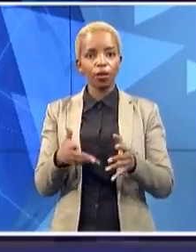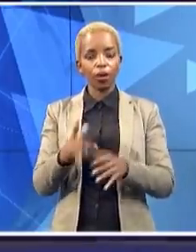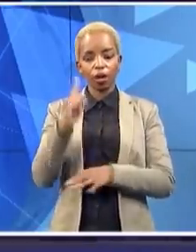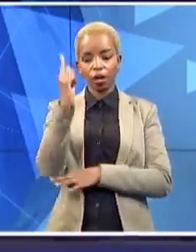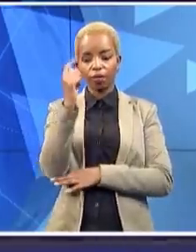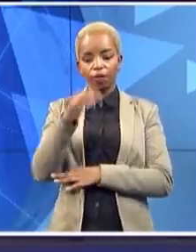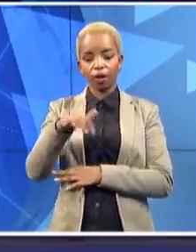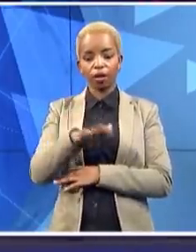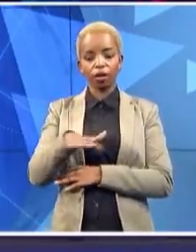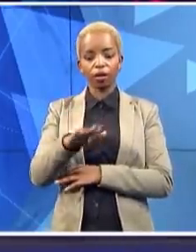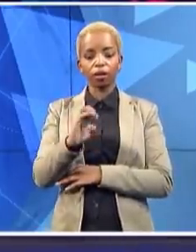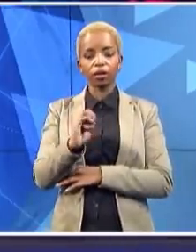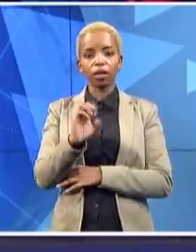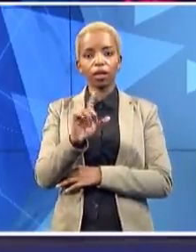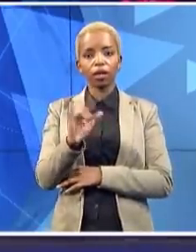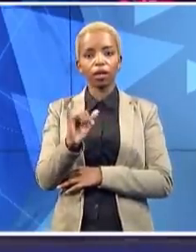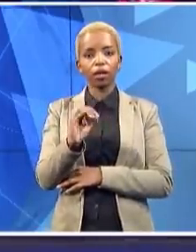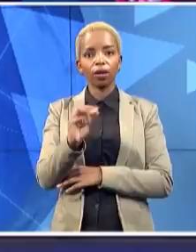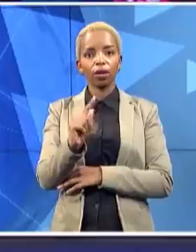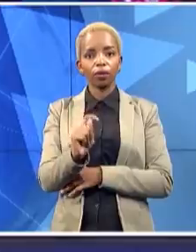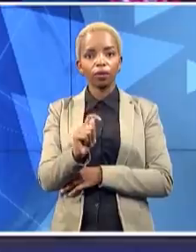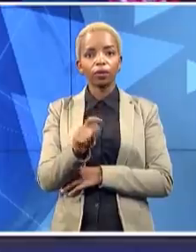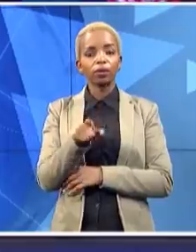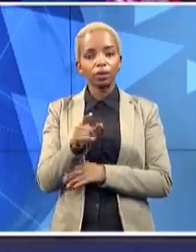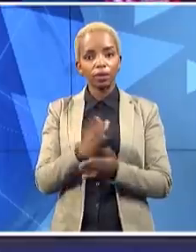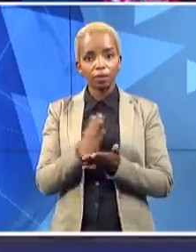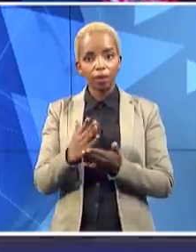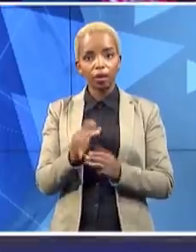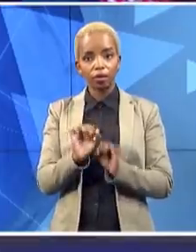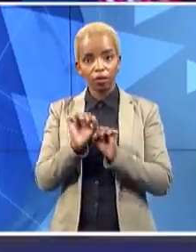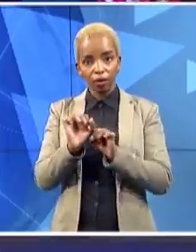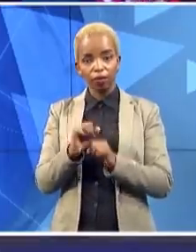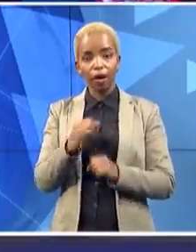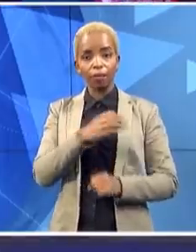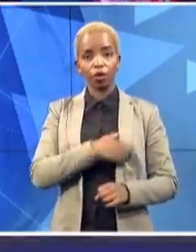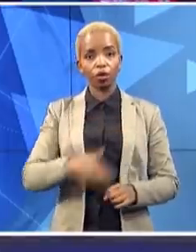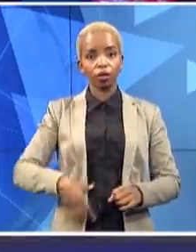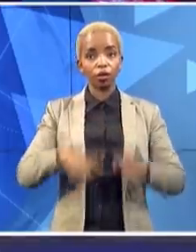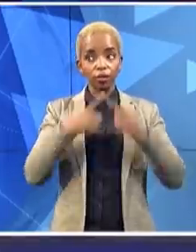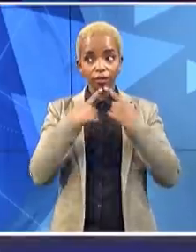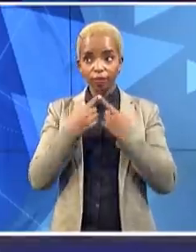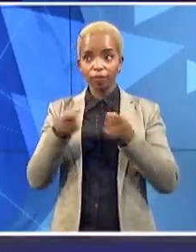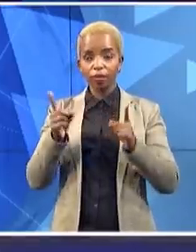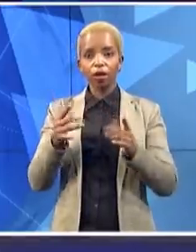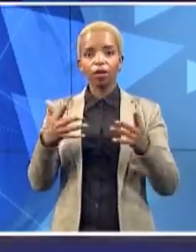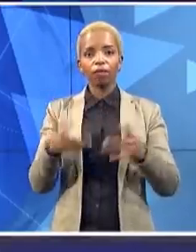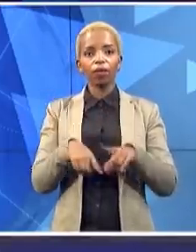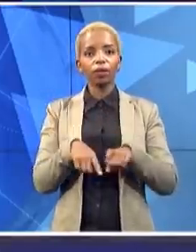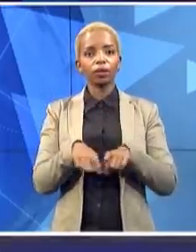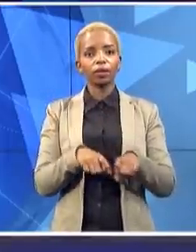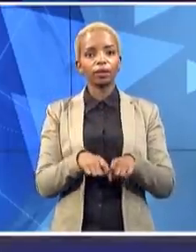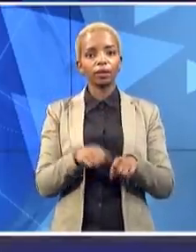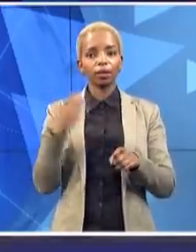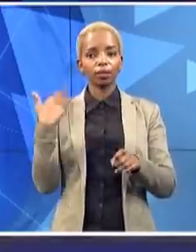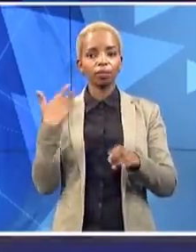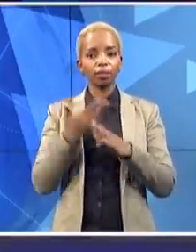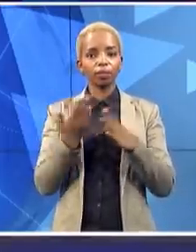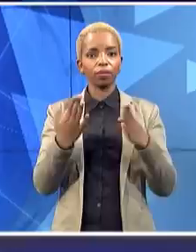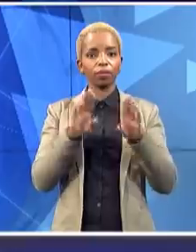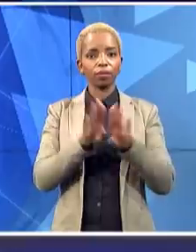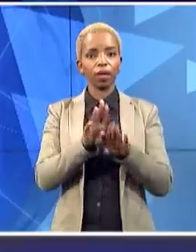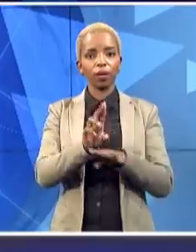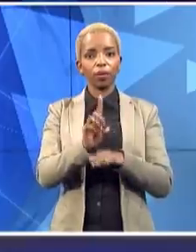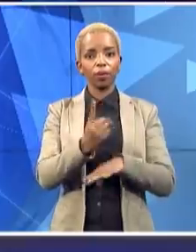President Saroma Posa's declaration for mask testing during the 21-day lockdown period. Gomba says they're launching the campaign at